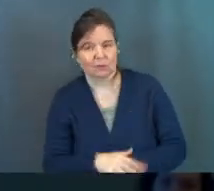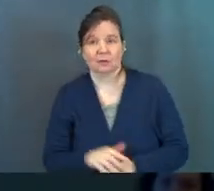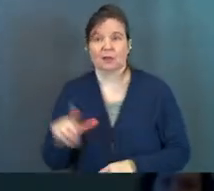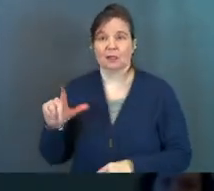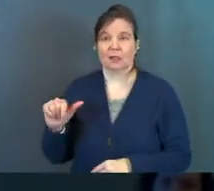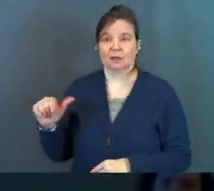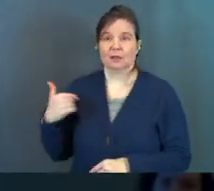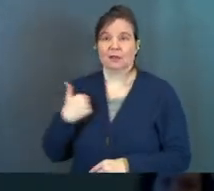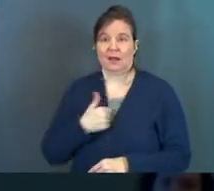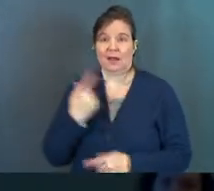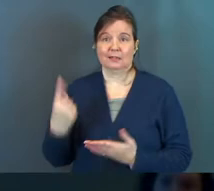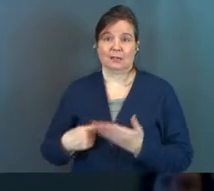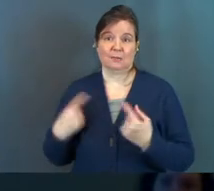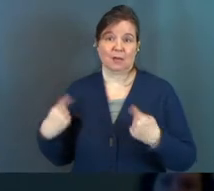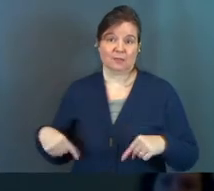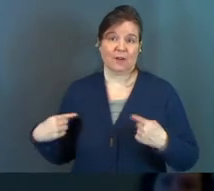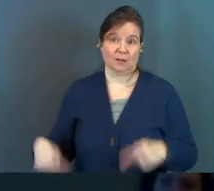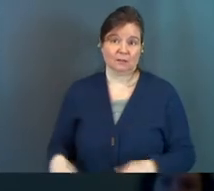Linda and I sometimes fight.